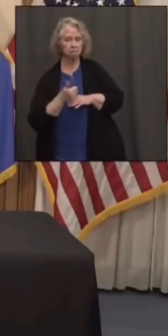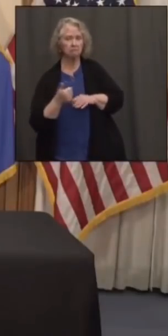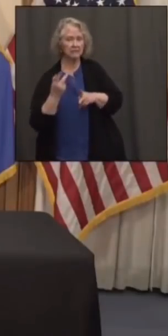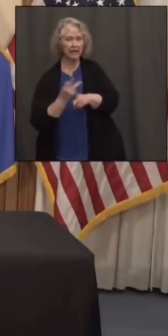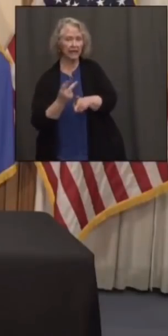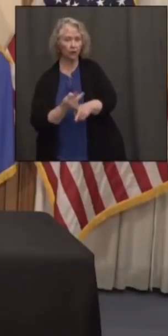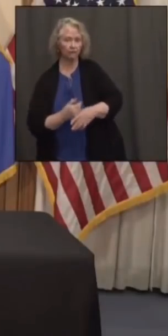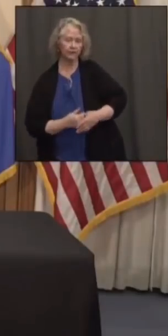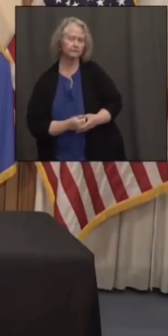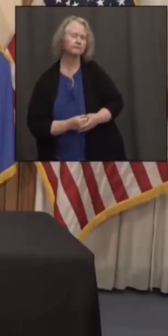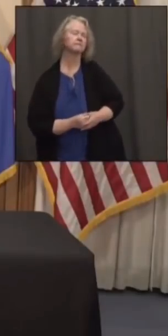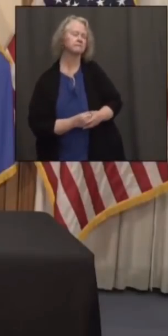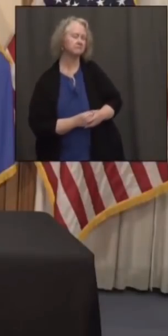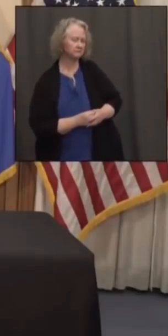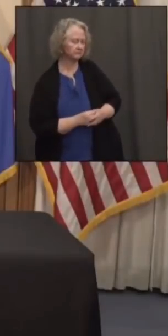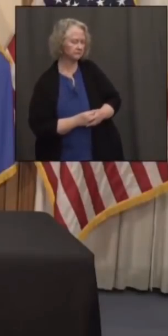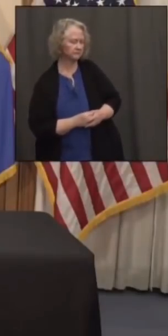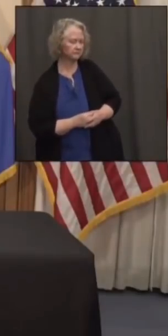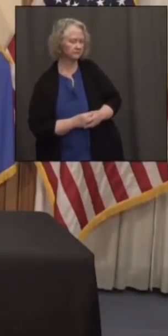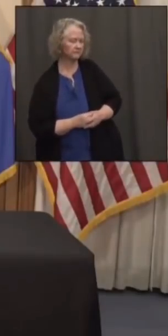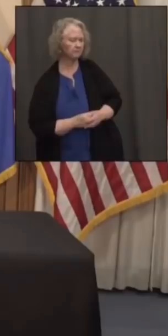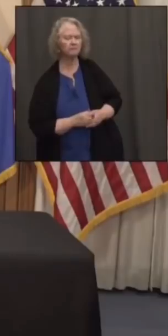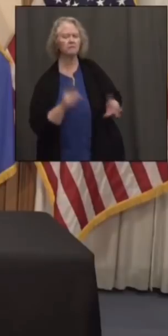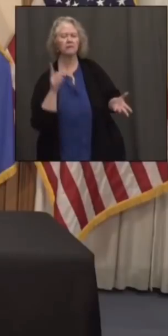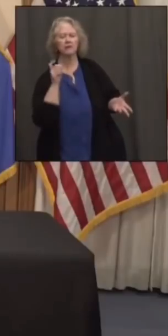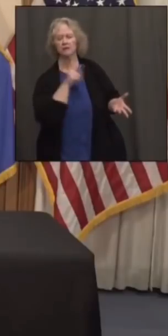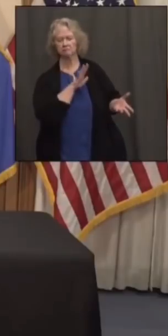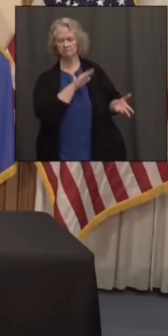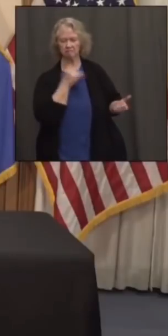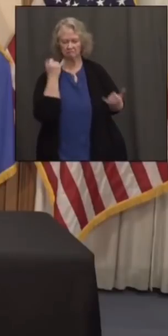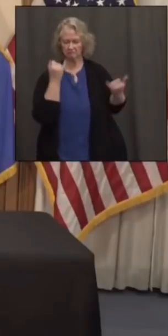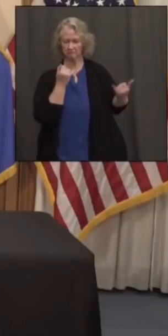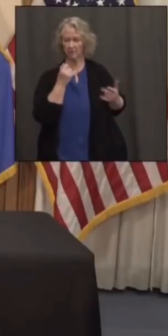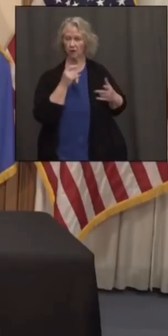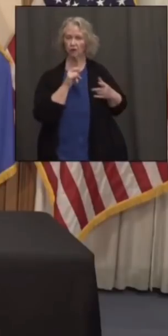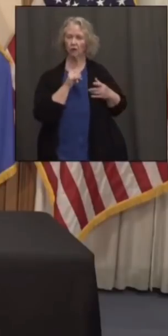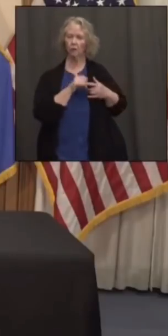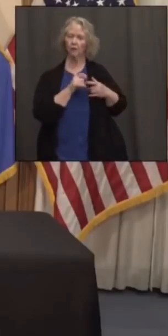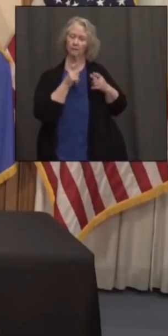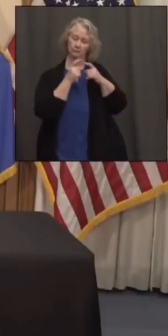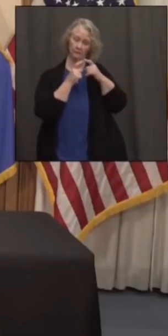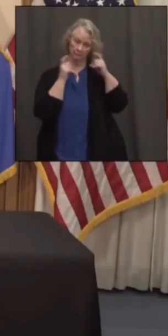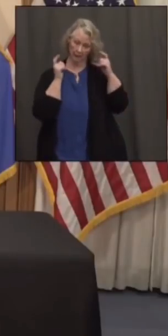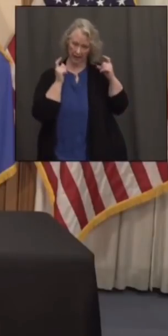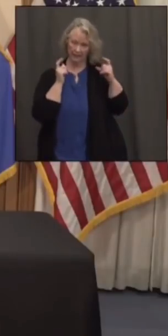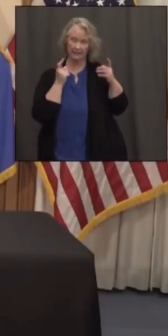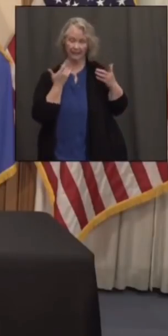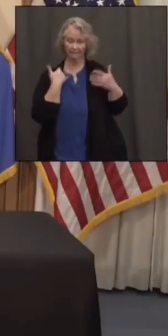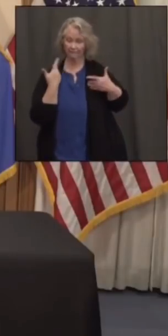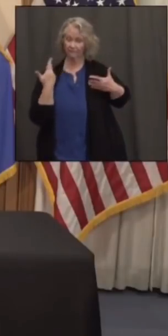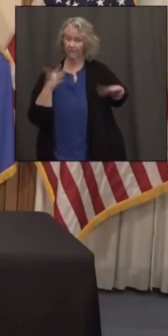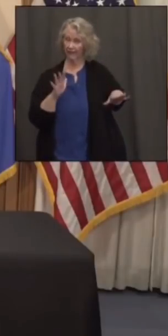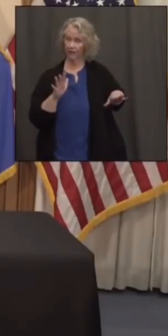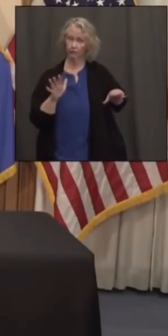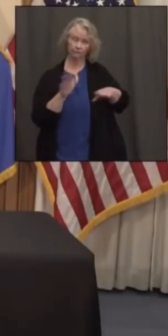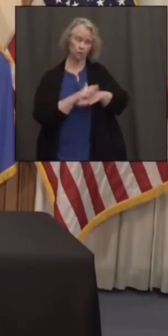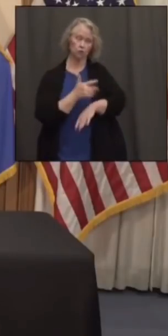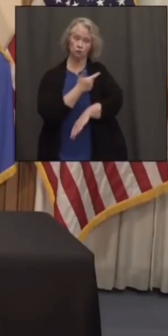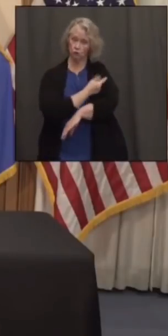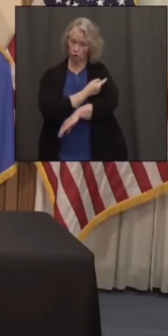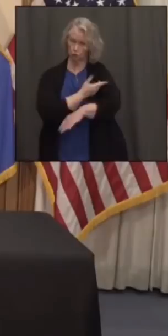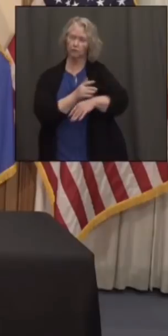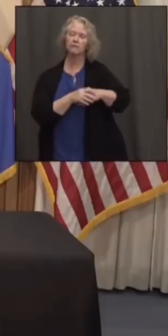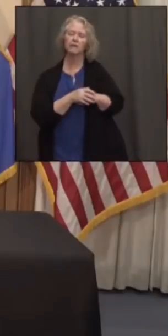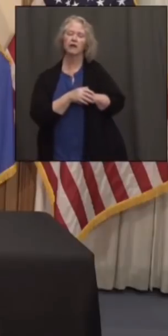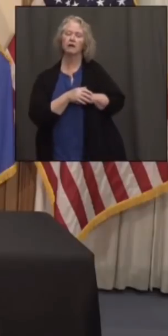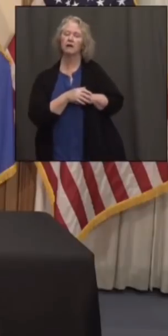And then also, what's your take on mask etiquette for people? If you've been fully vaccinated, is it polite to